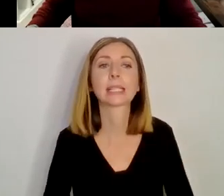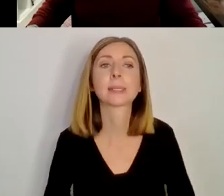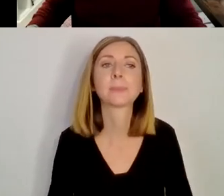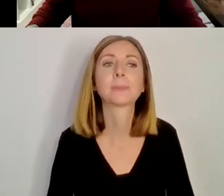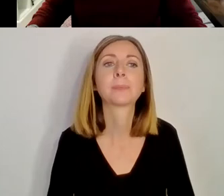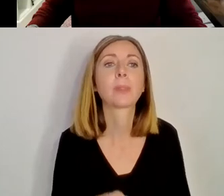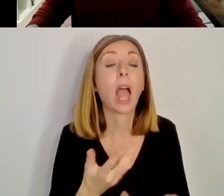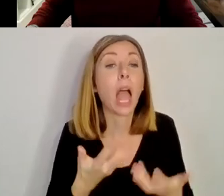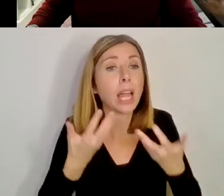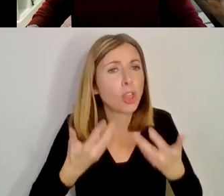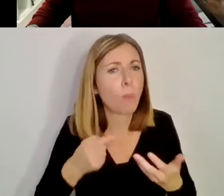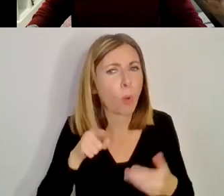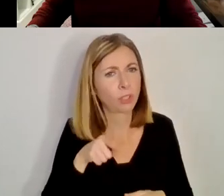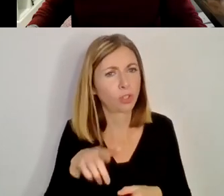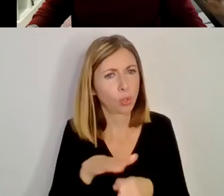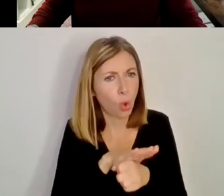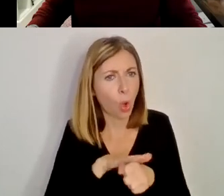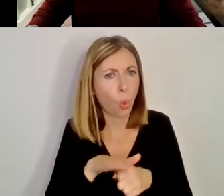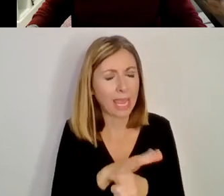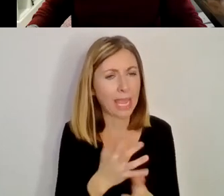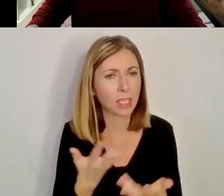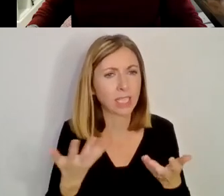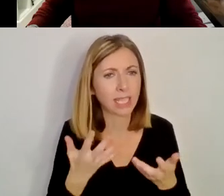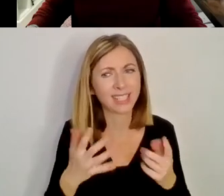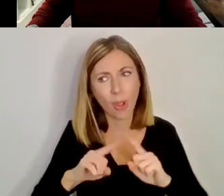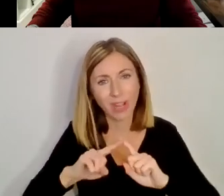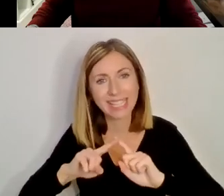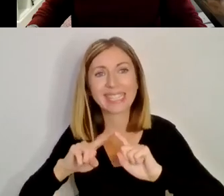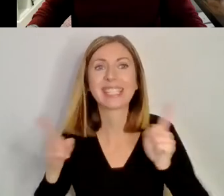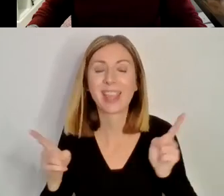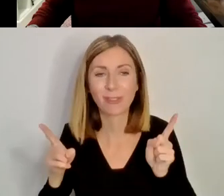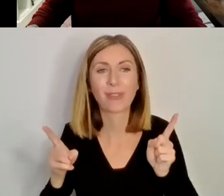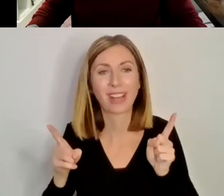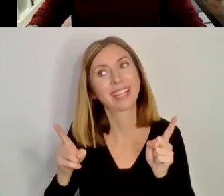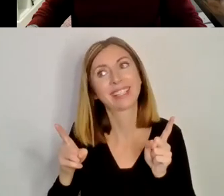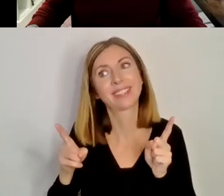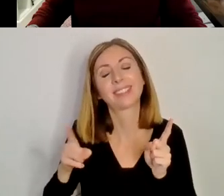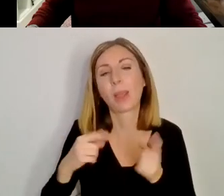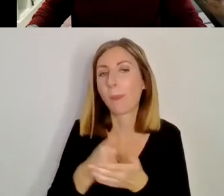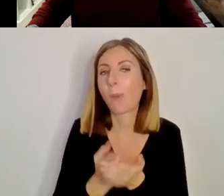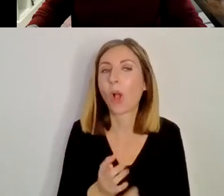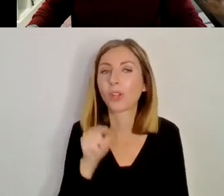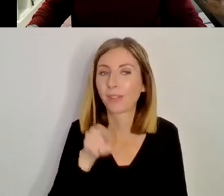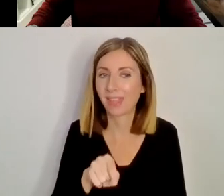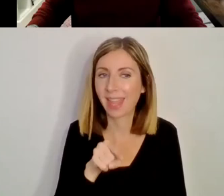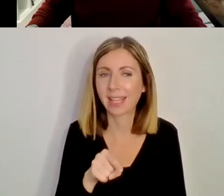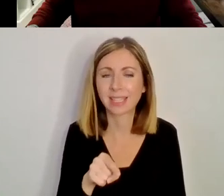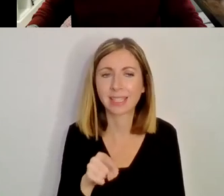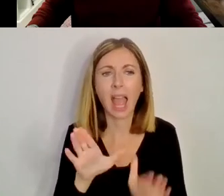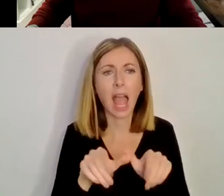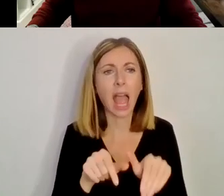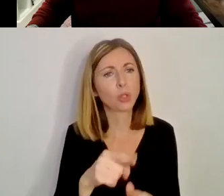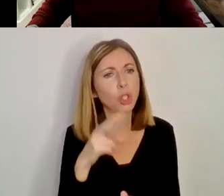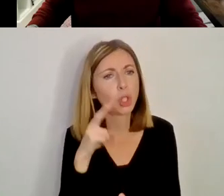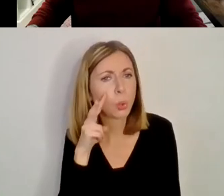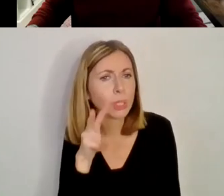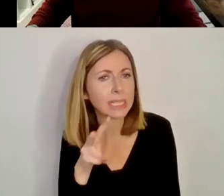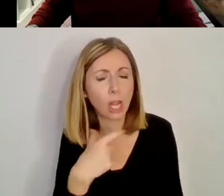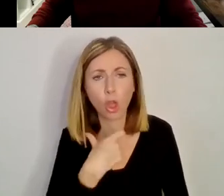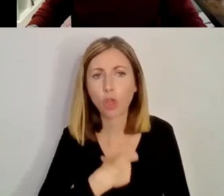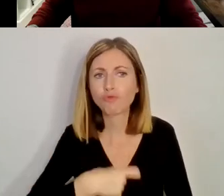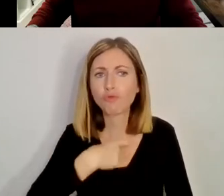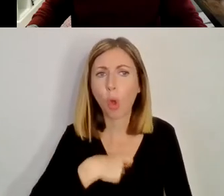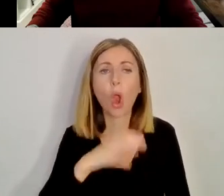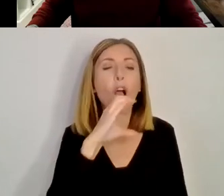you are located as well, uh, on a very different, uh, aspect of this. Uh, how do you see the role of Columkill in the